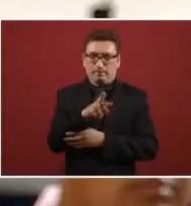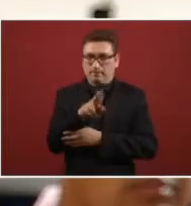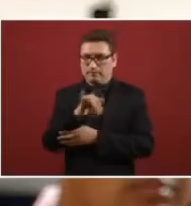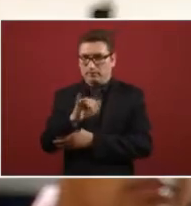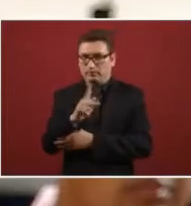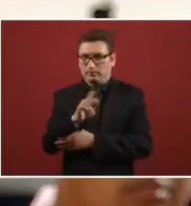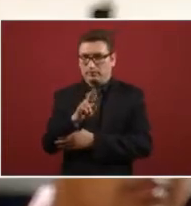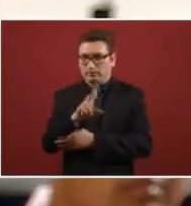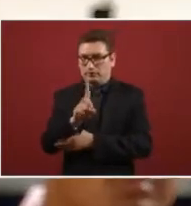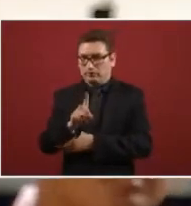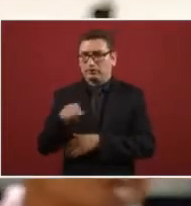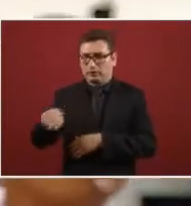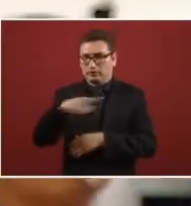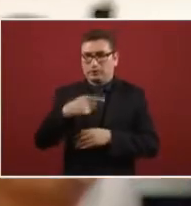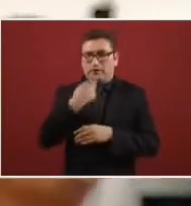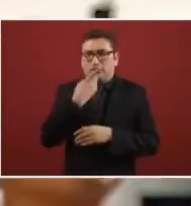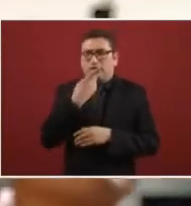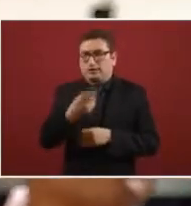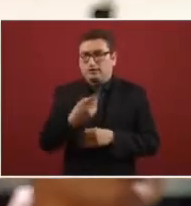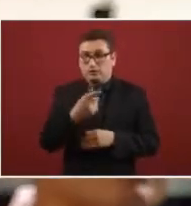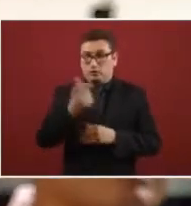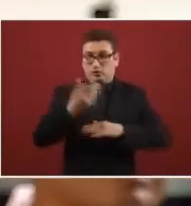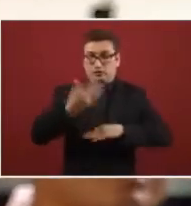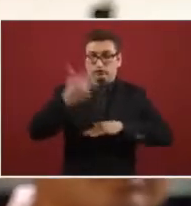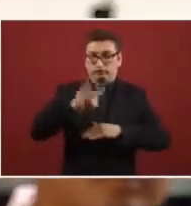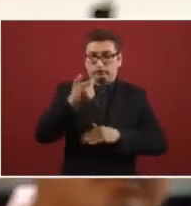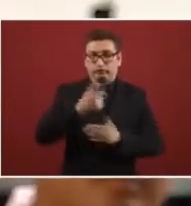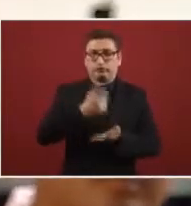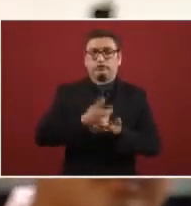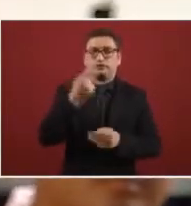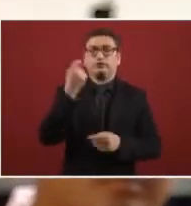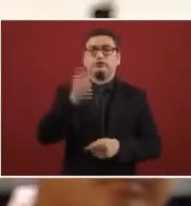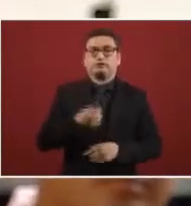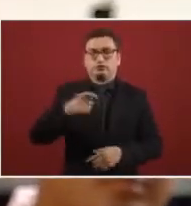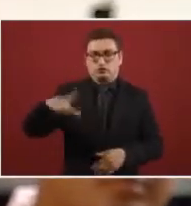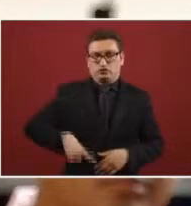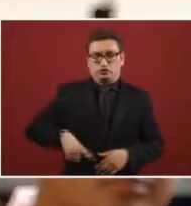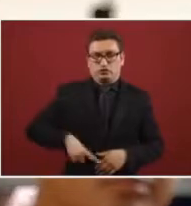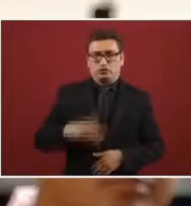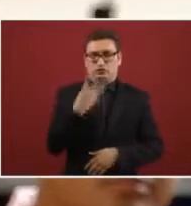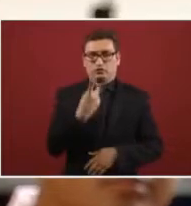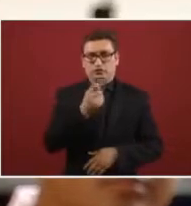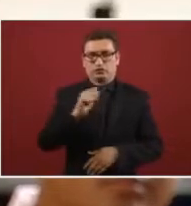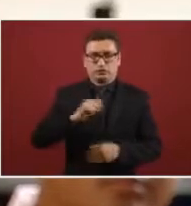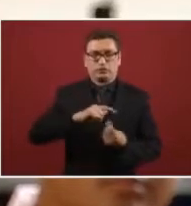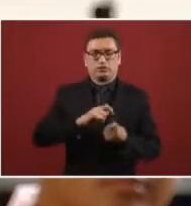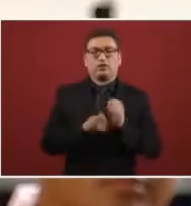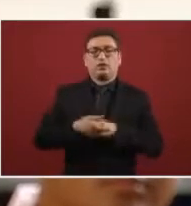They qualified the tolls as a government,